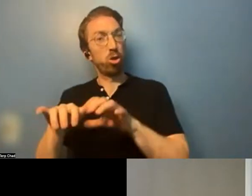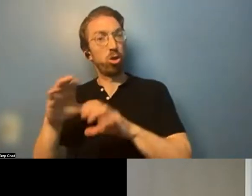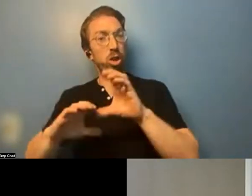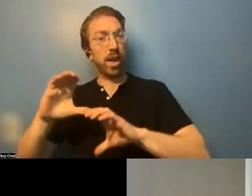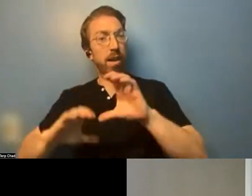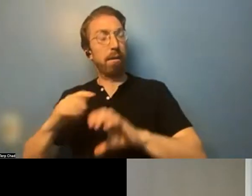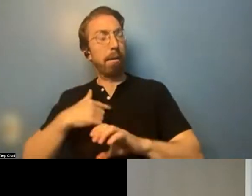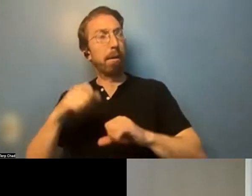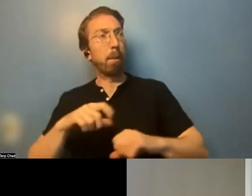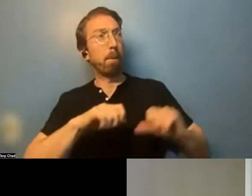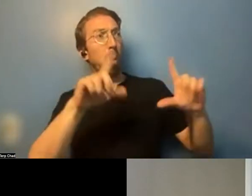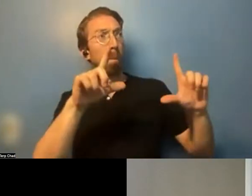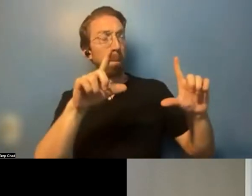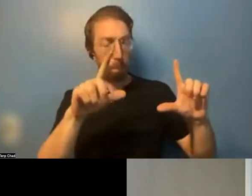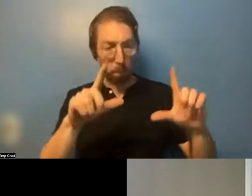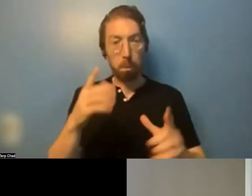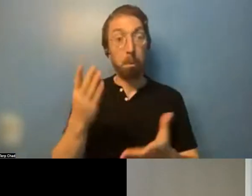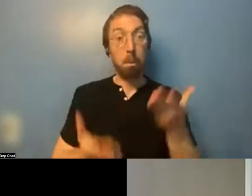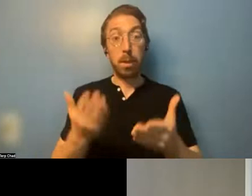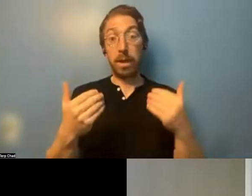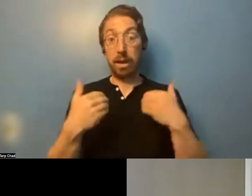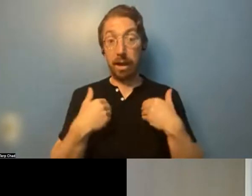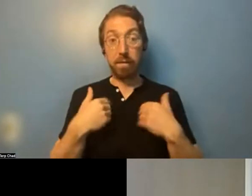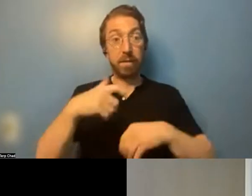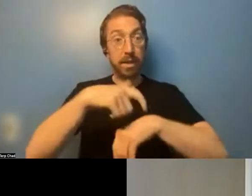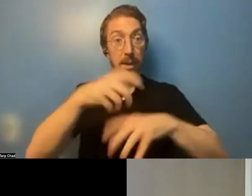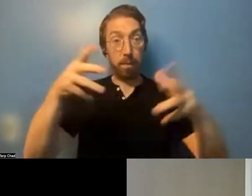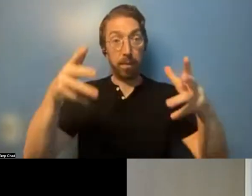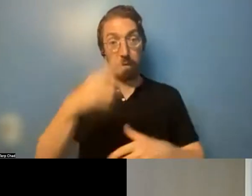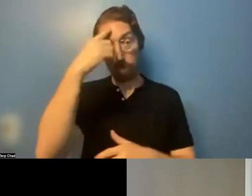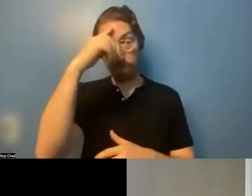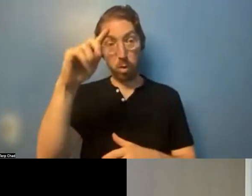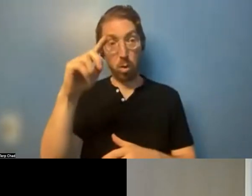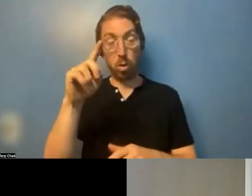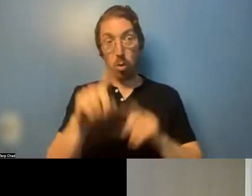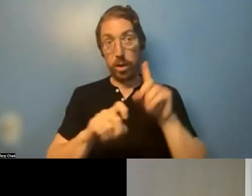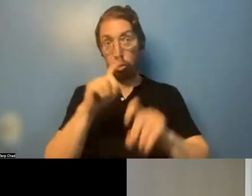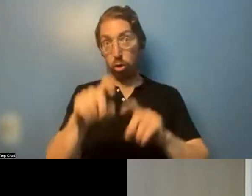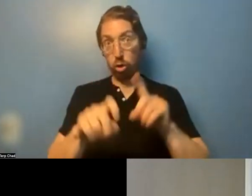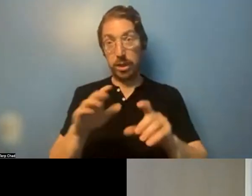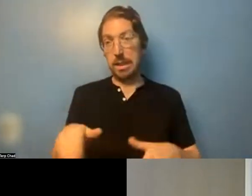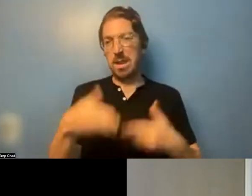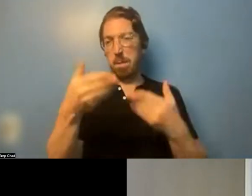questions we may have some, we may have time for some questions that were submitted ahead of time. Um,